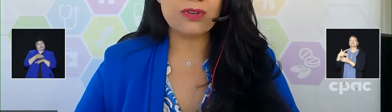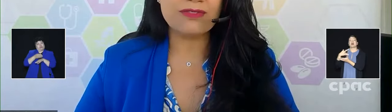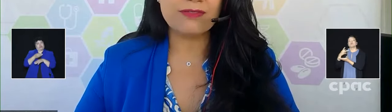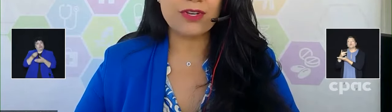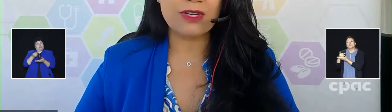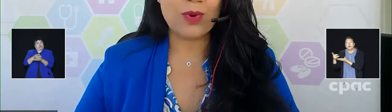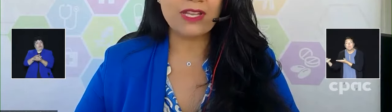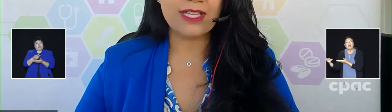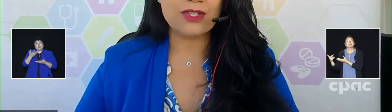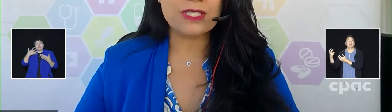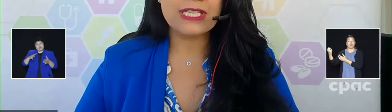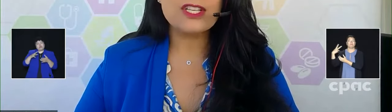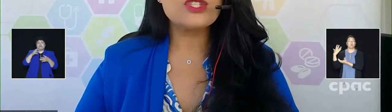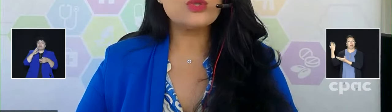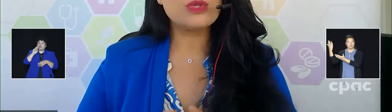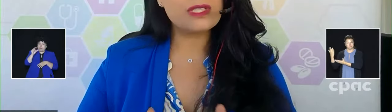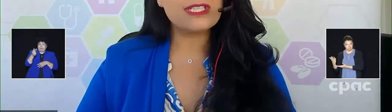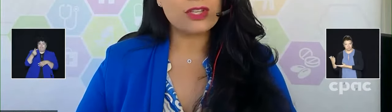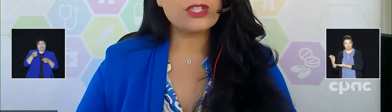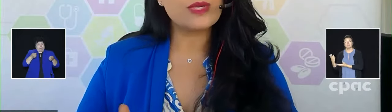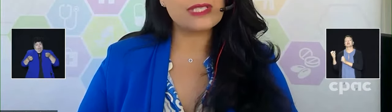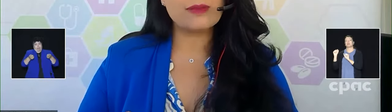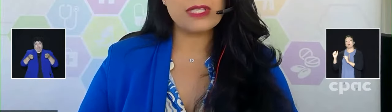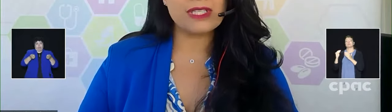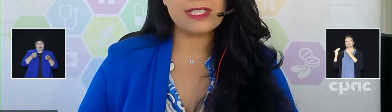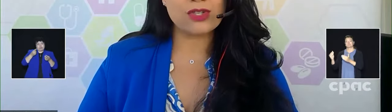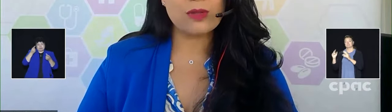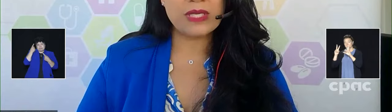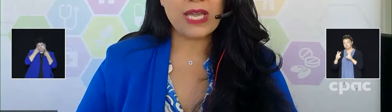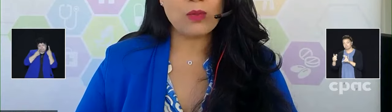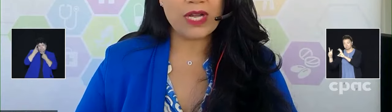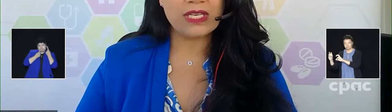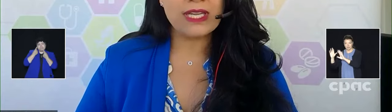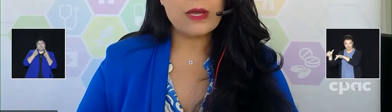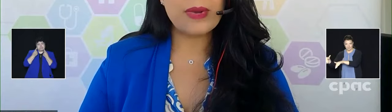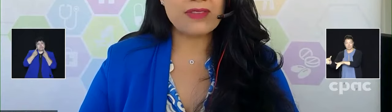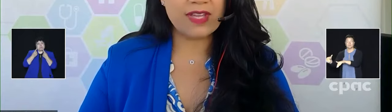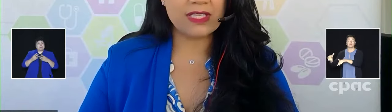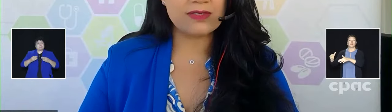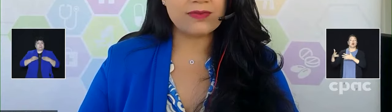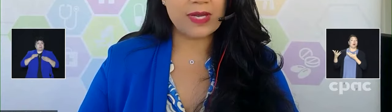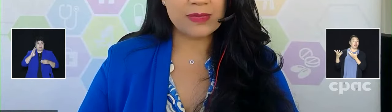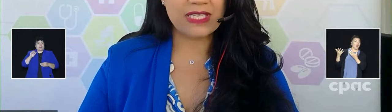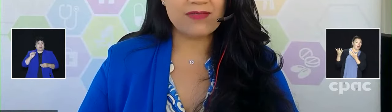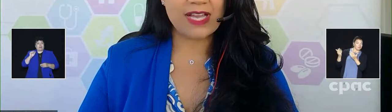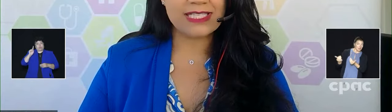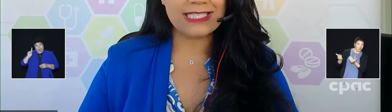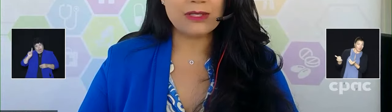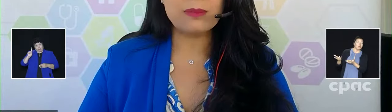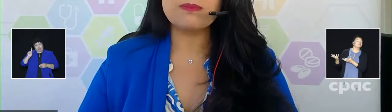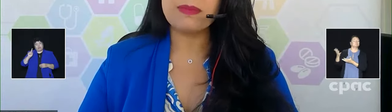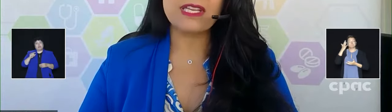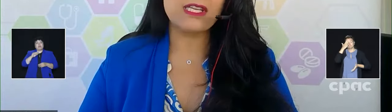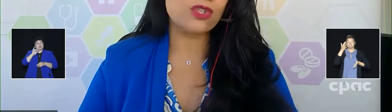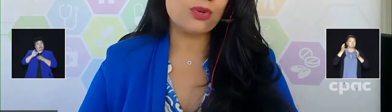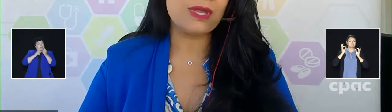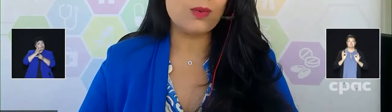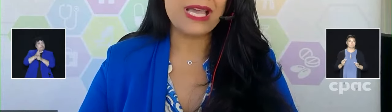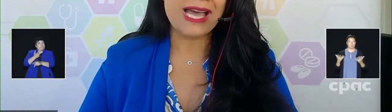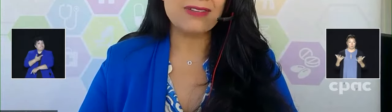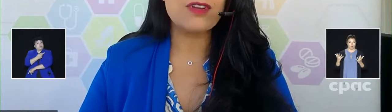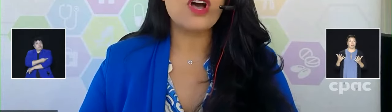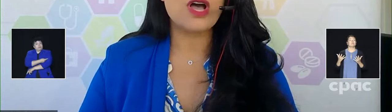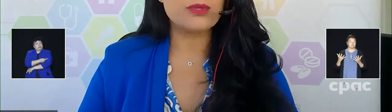of different regulators to consider, to accept and consider the BA.1 bivalent updated vaccine, making sure that we